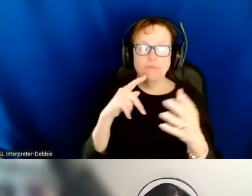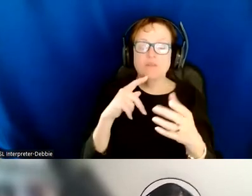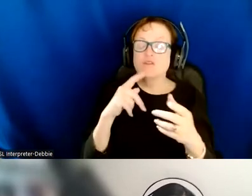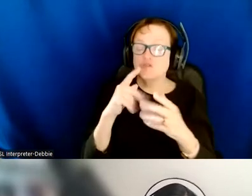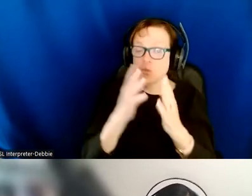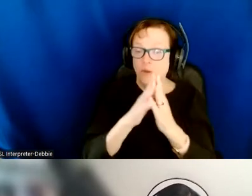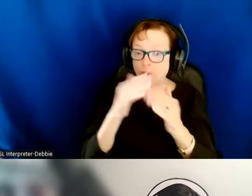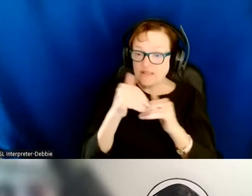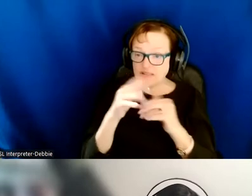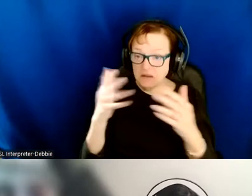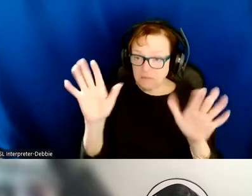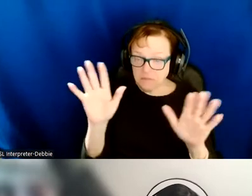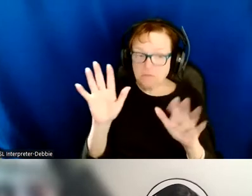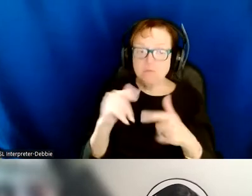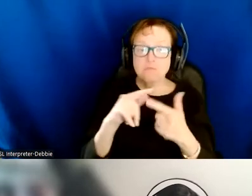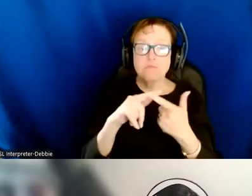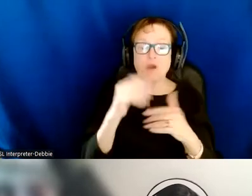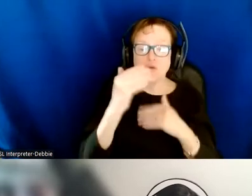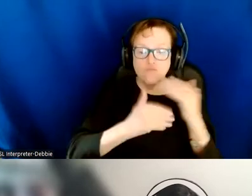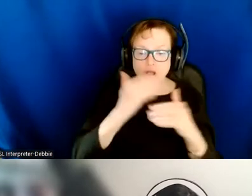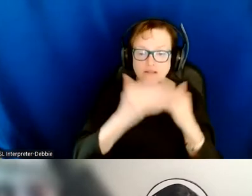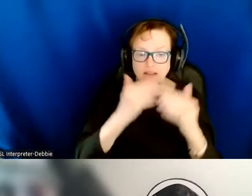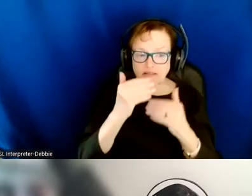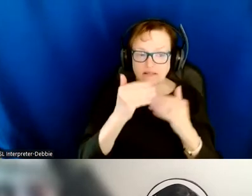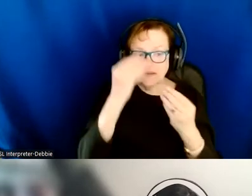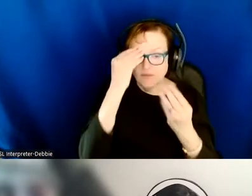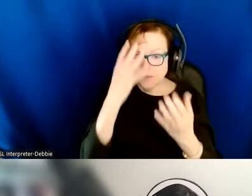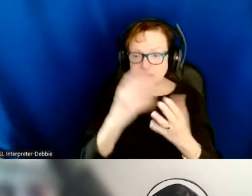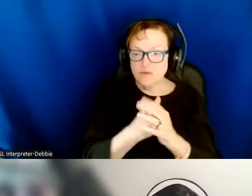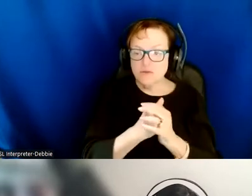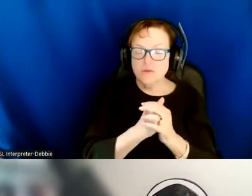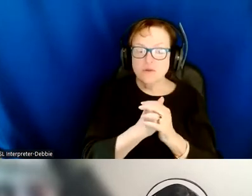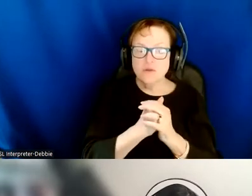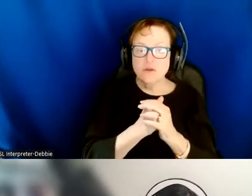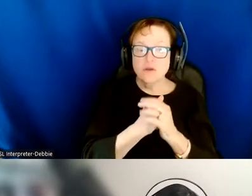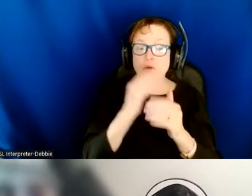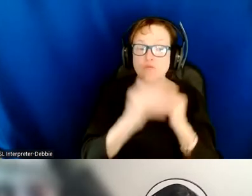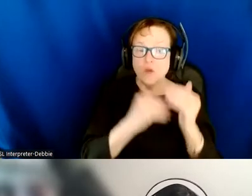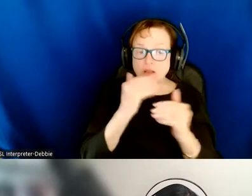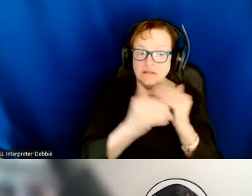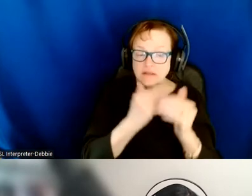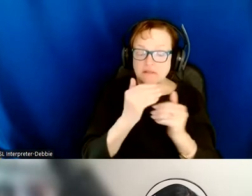processing data processing data